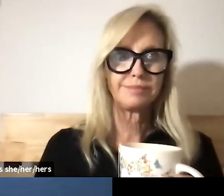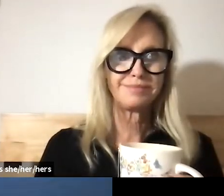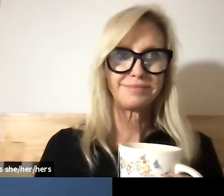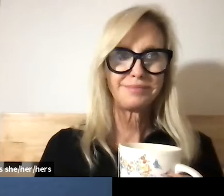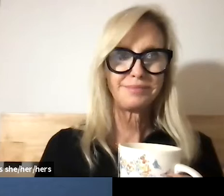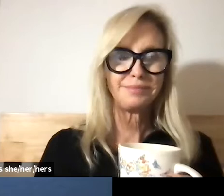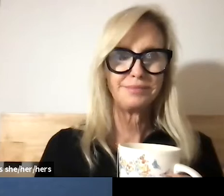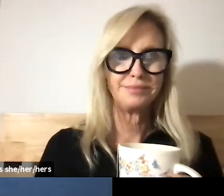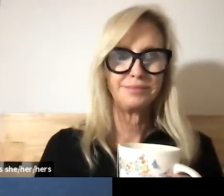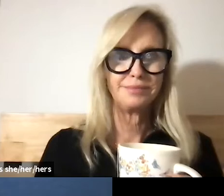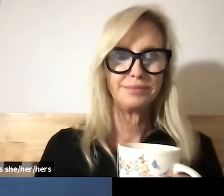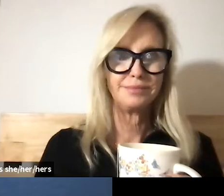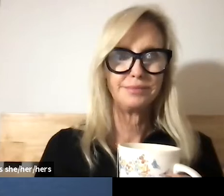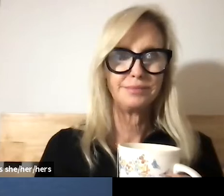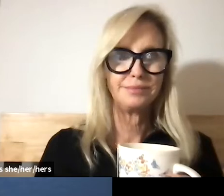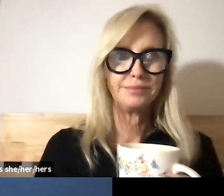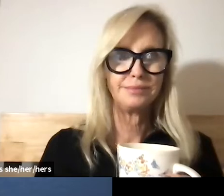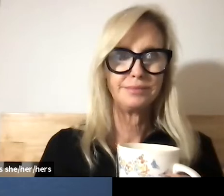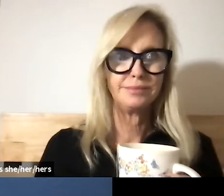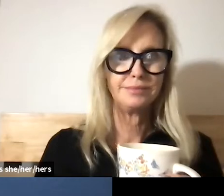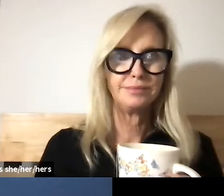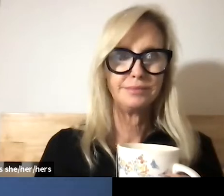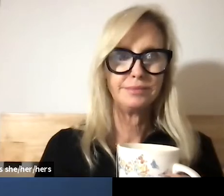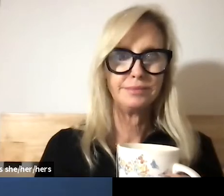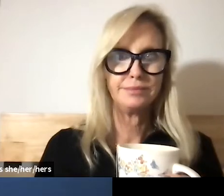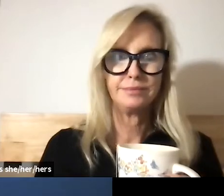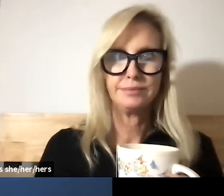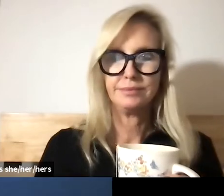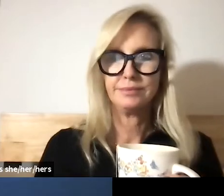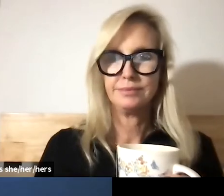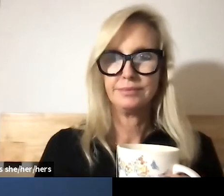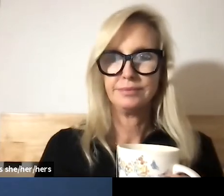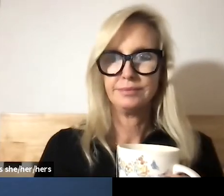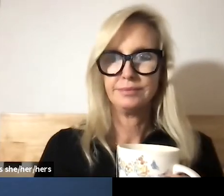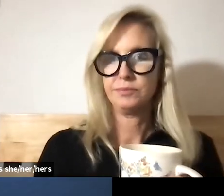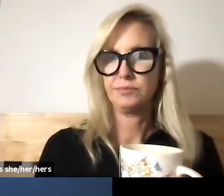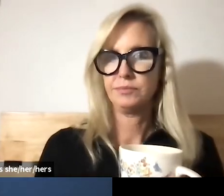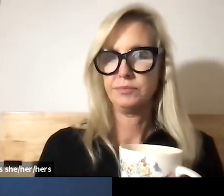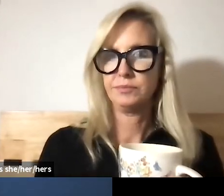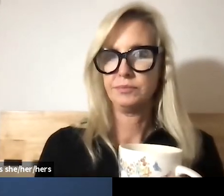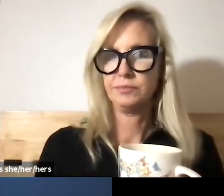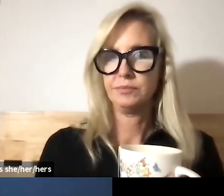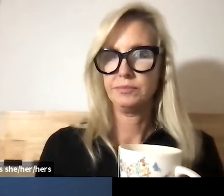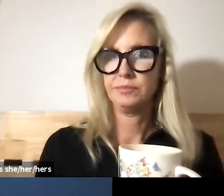to all those students who participated in signing day events at one of their campuses